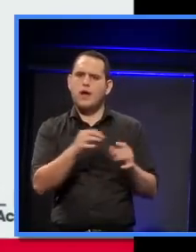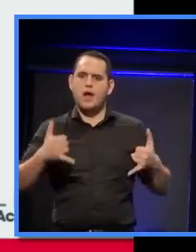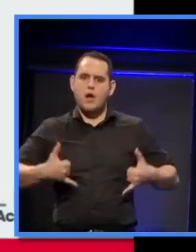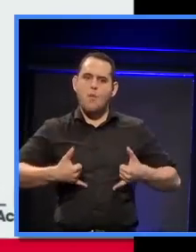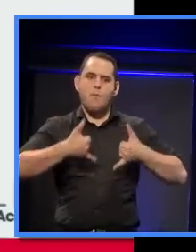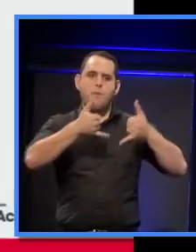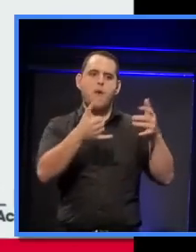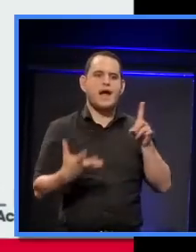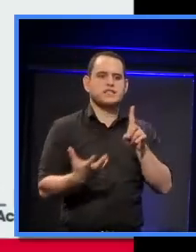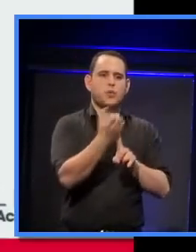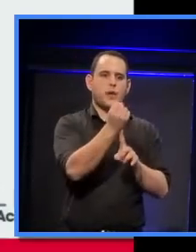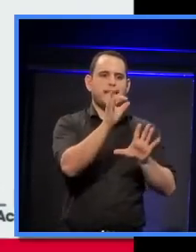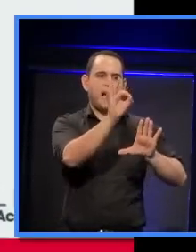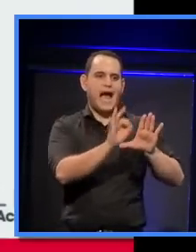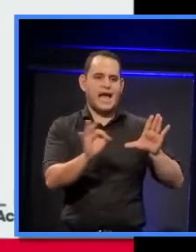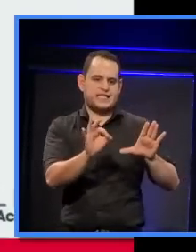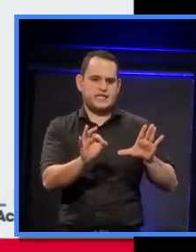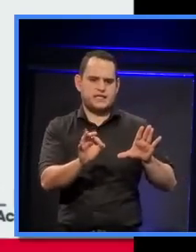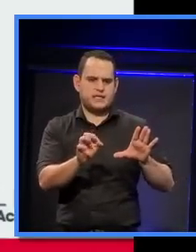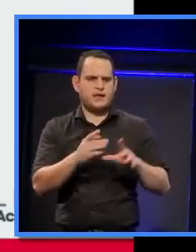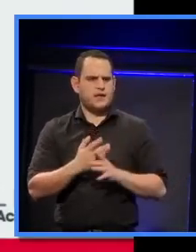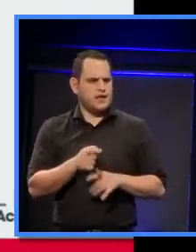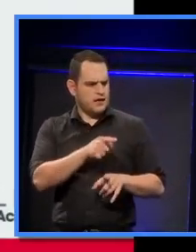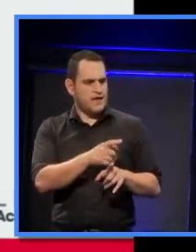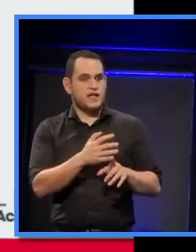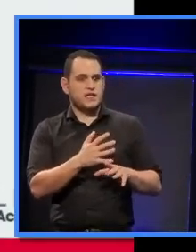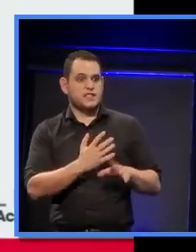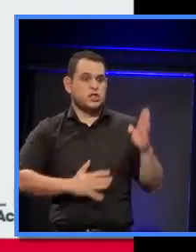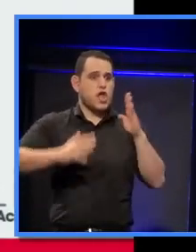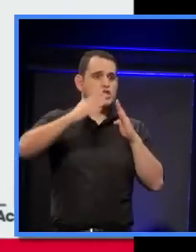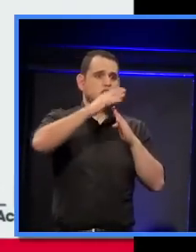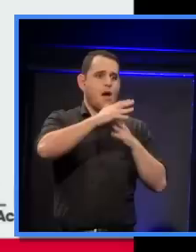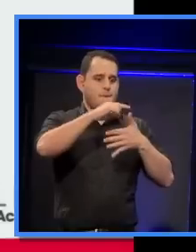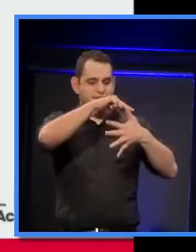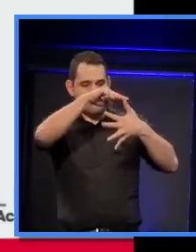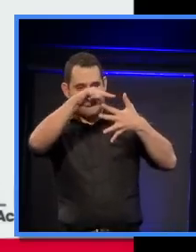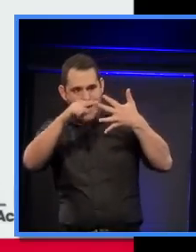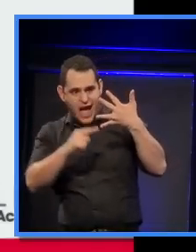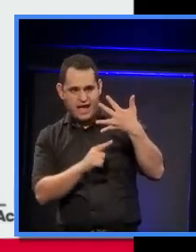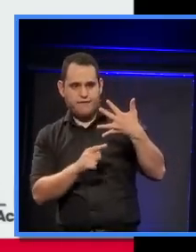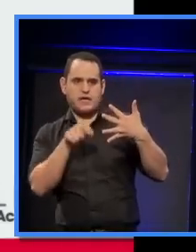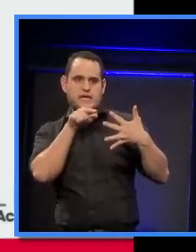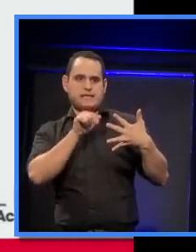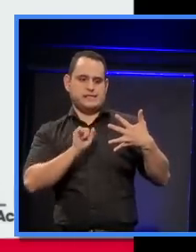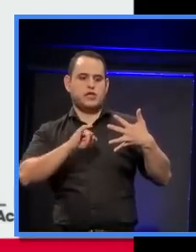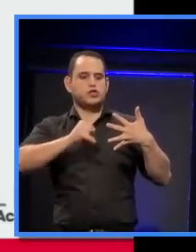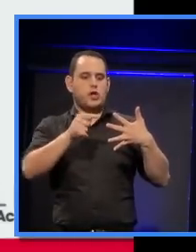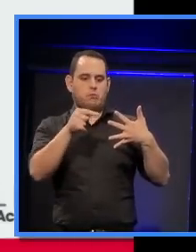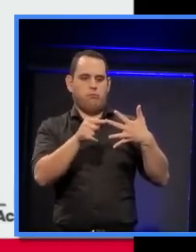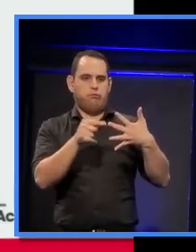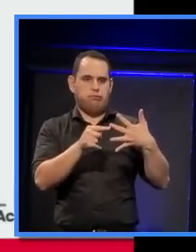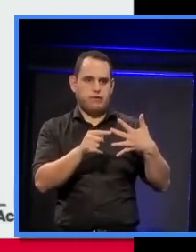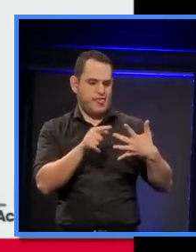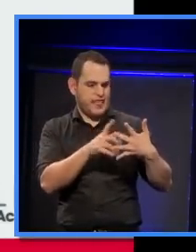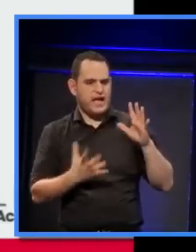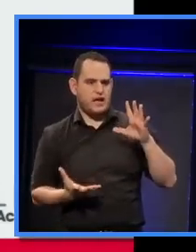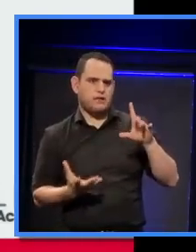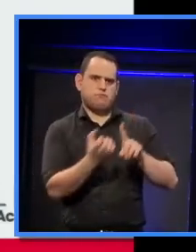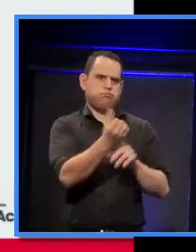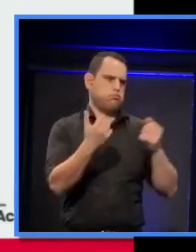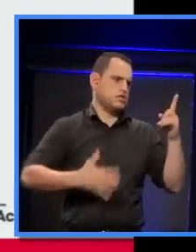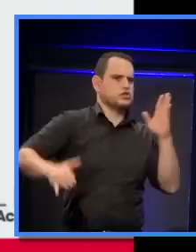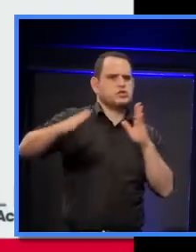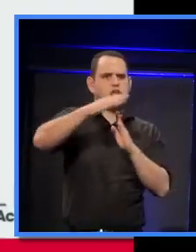right up there in the top five star architects in the world with Zaha Hadid, Frank Geary, Norman Foster and all of